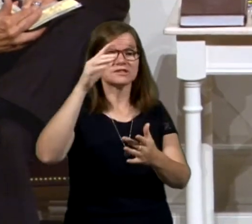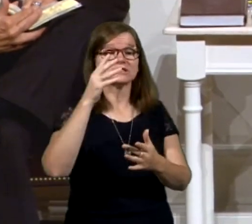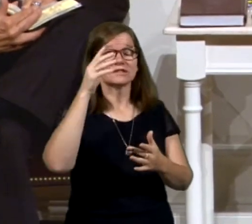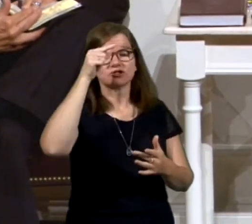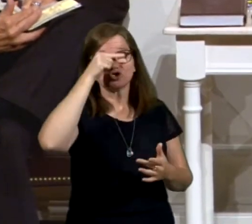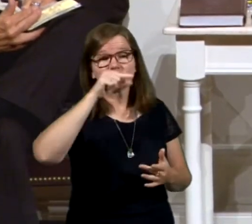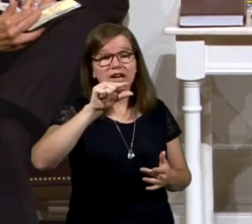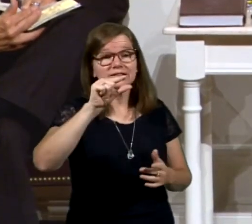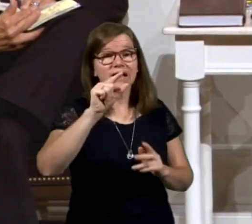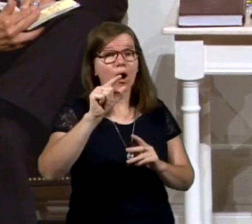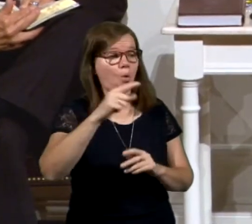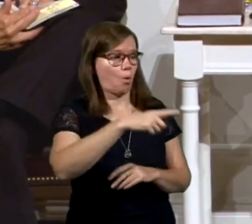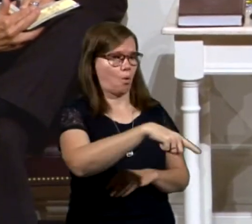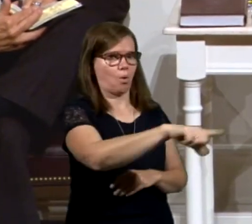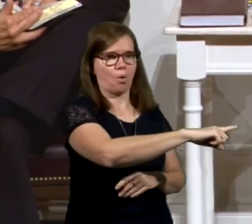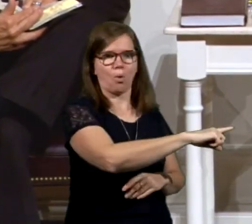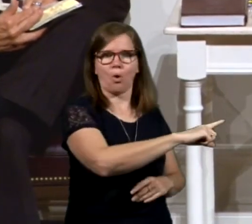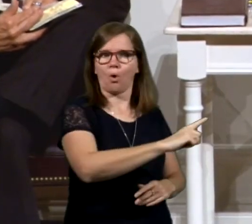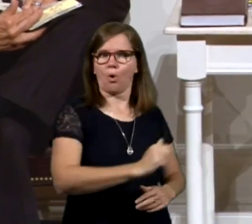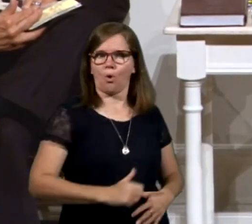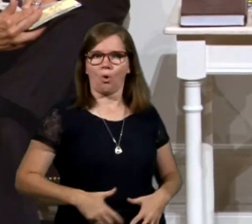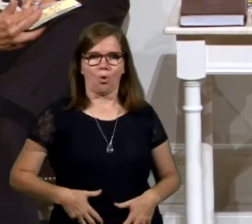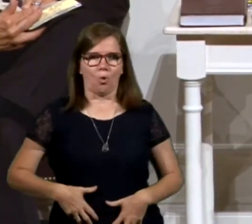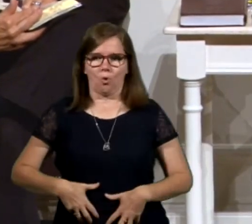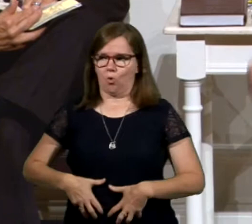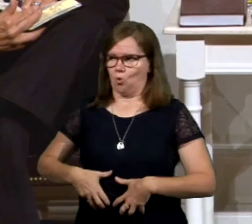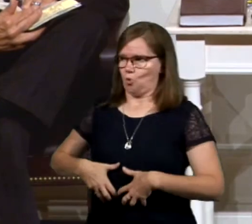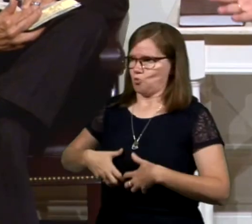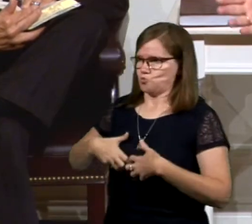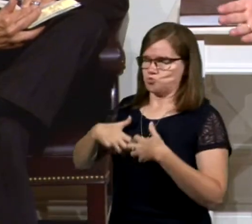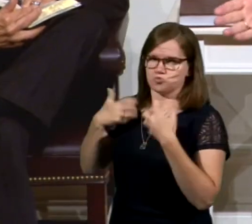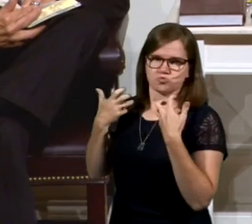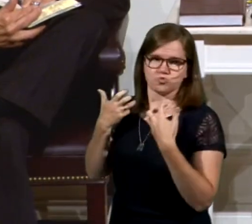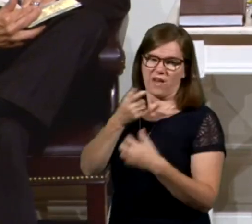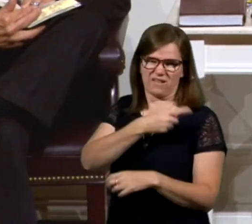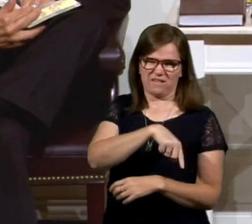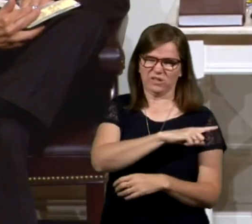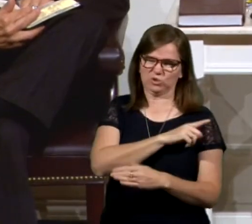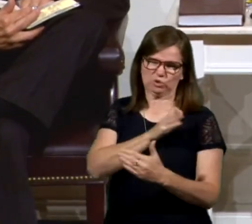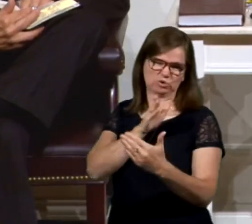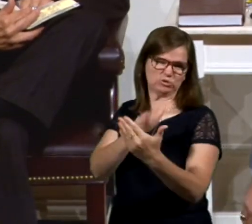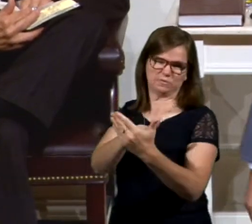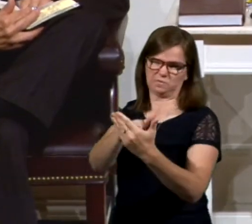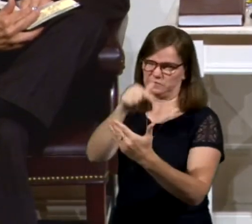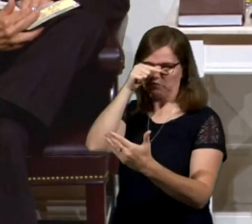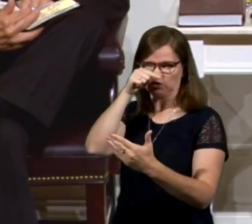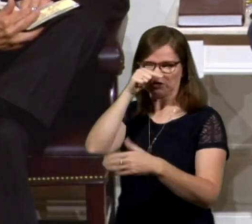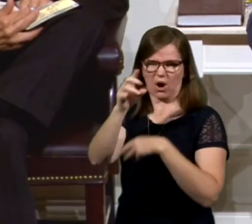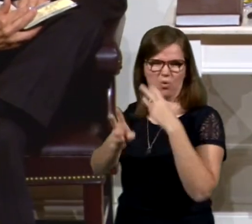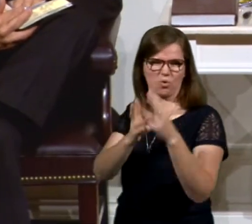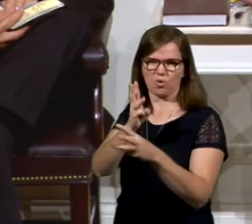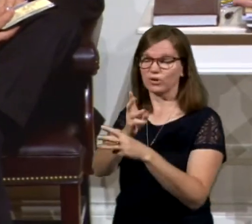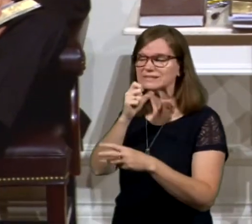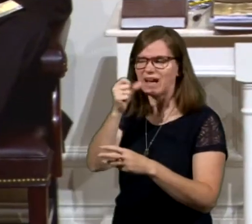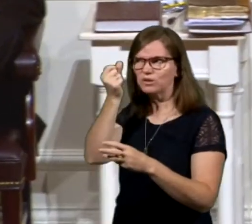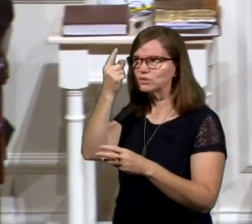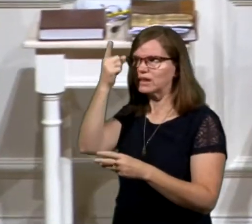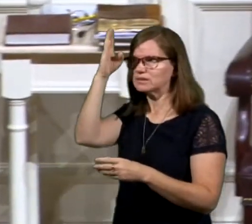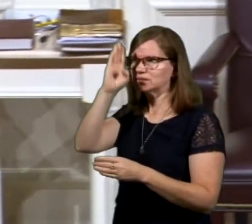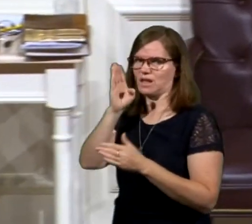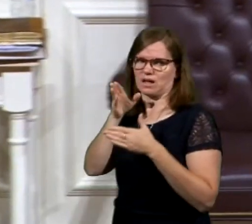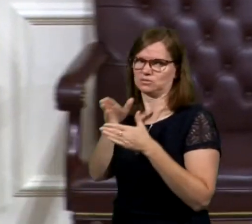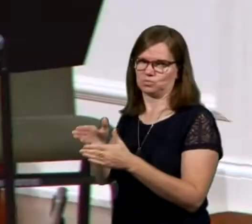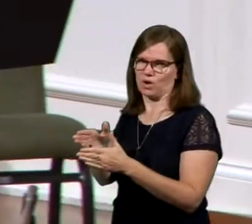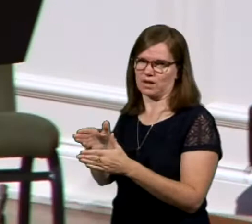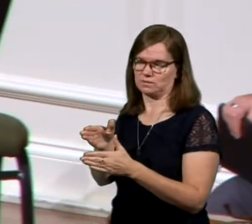Gentile, they got fired up. Because they were radically prejudiced against the Gentile world. They didn't understand God's way.